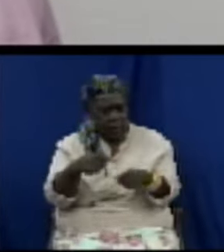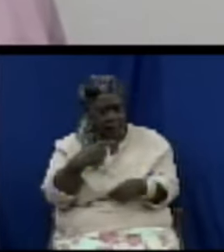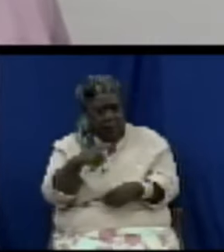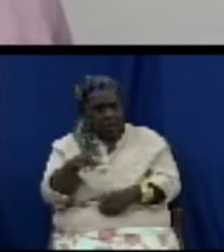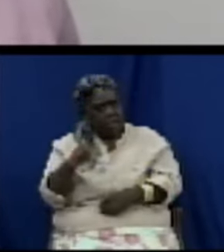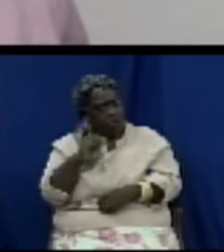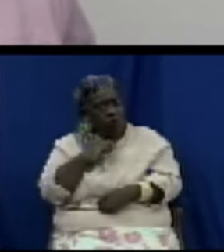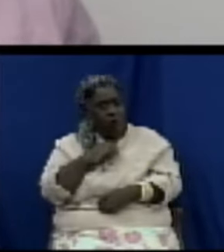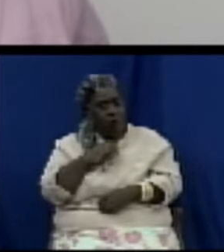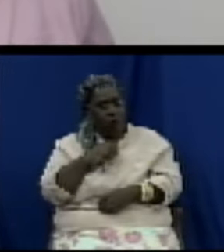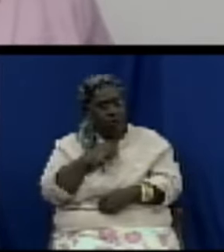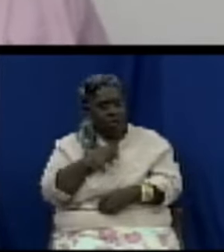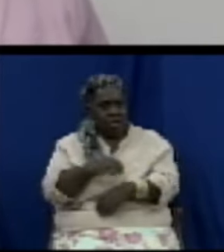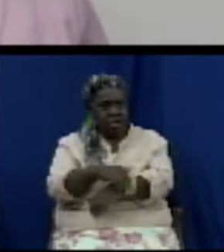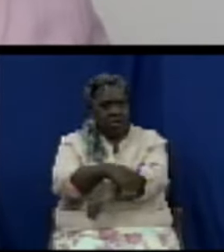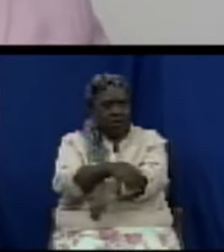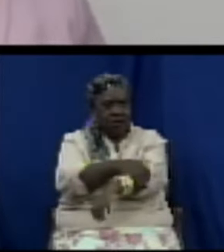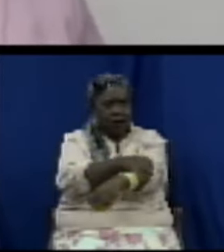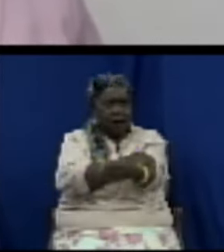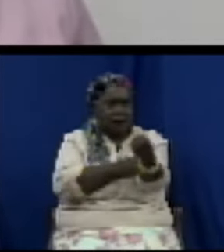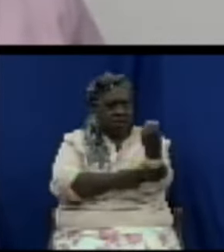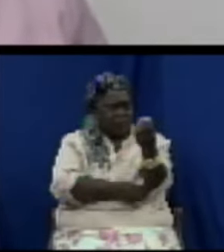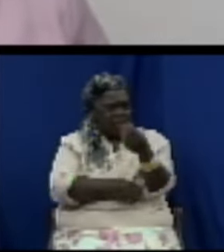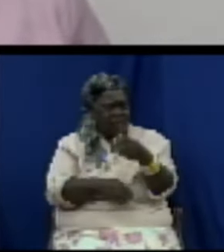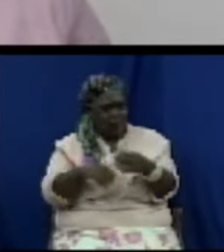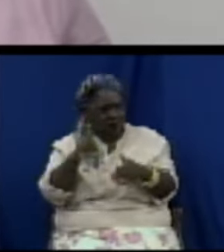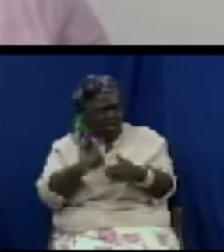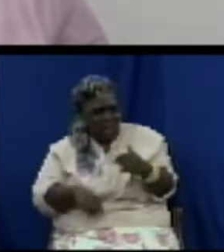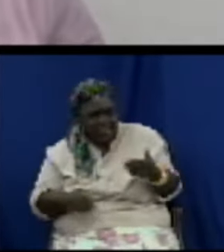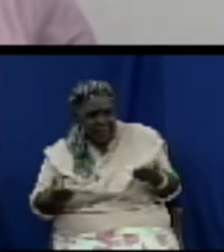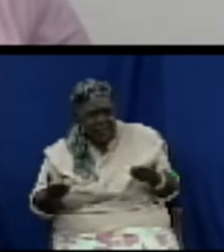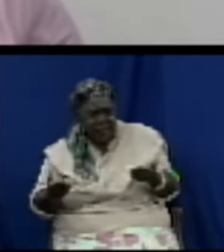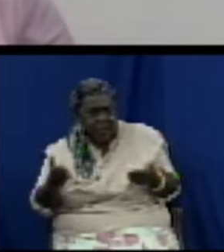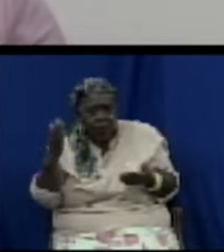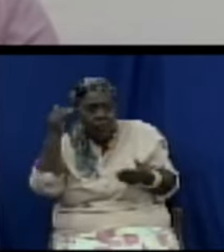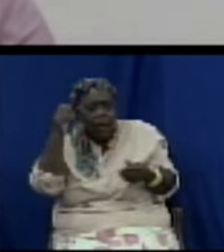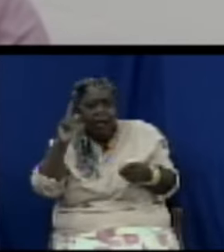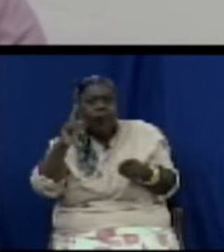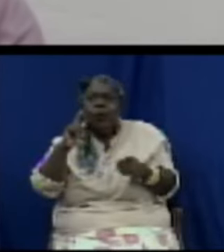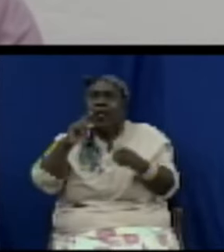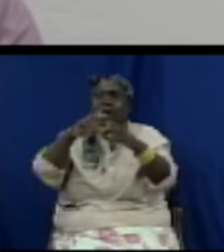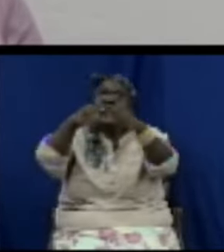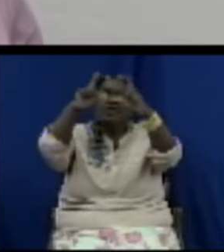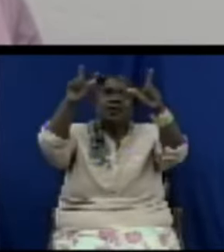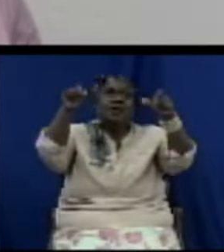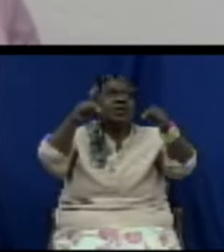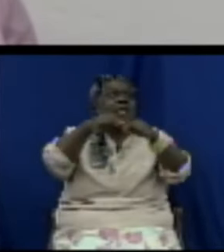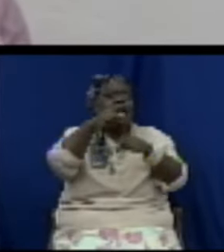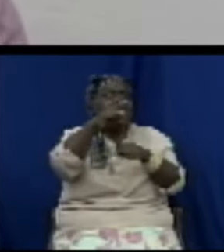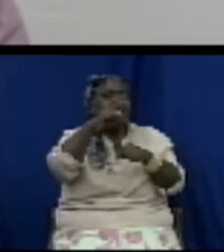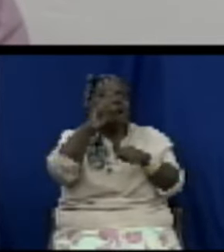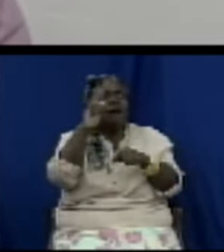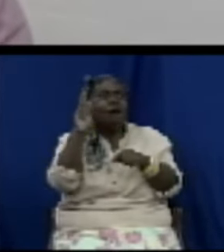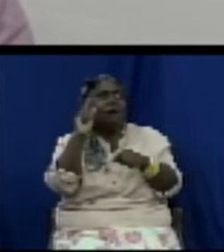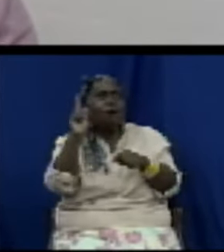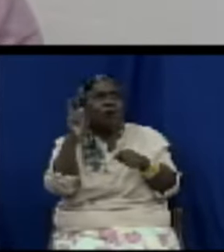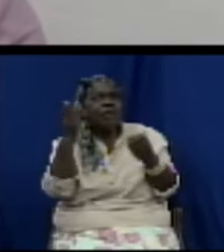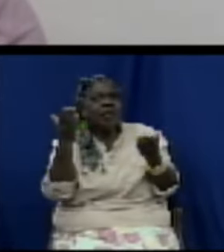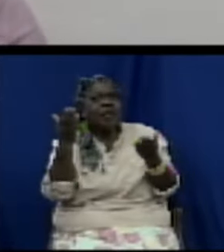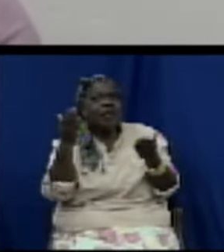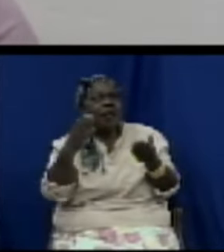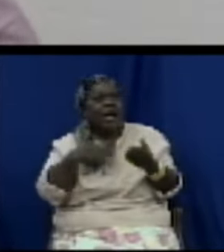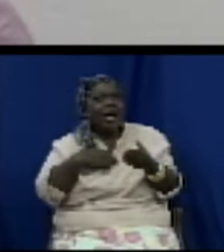and you go to the store oh sorry miss we don't exchange what where's the sign what do you mean you don't exchange